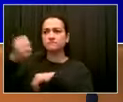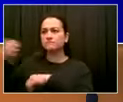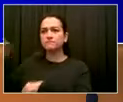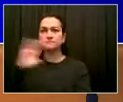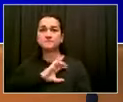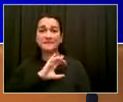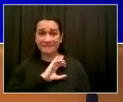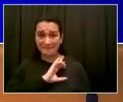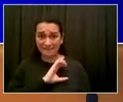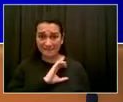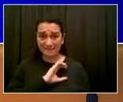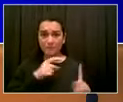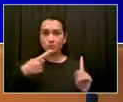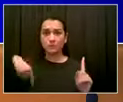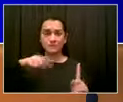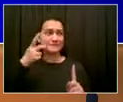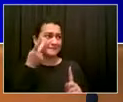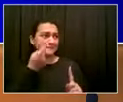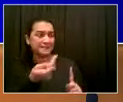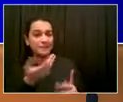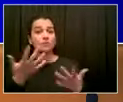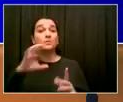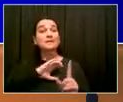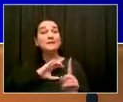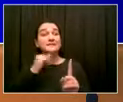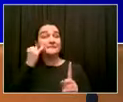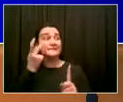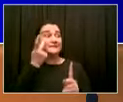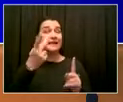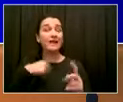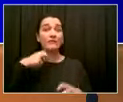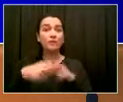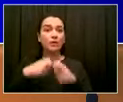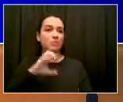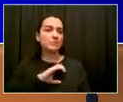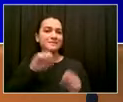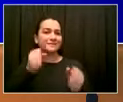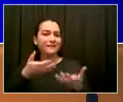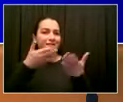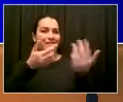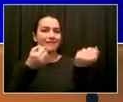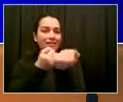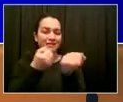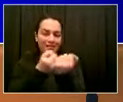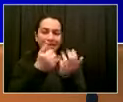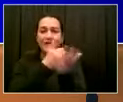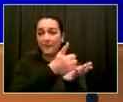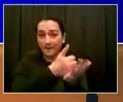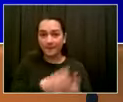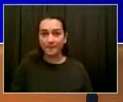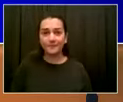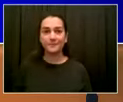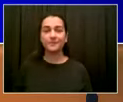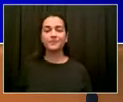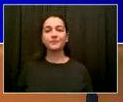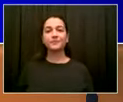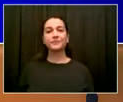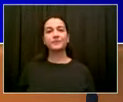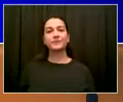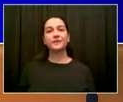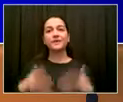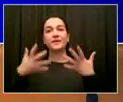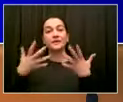that needs the additional help, that's gotten a lot of community support in southeast Queens, focusing on the 105